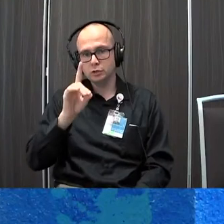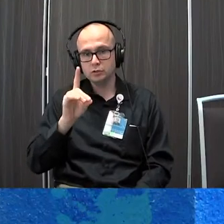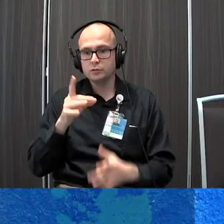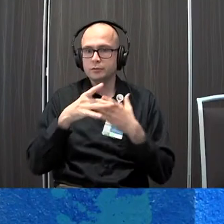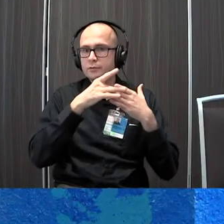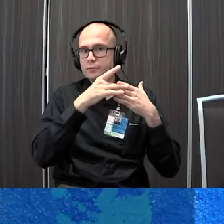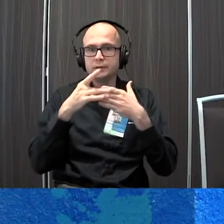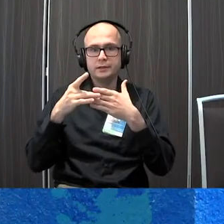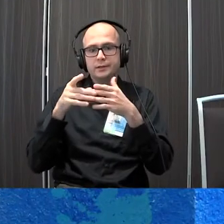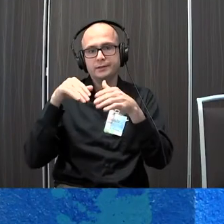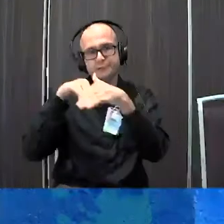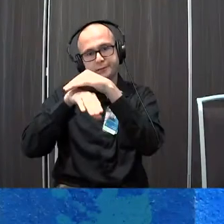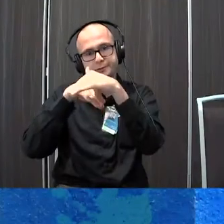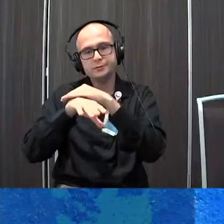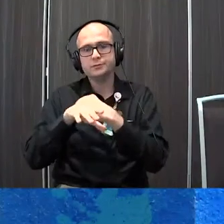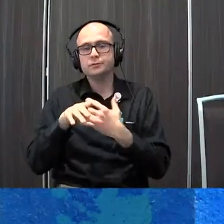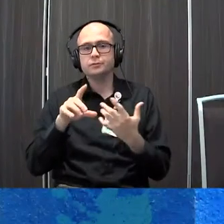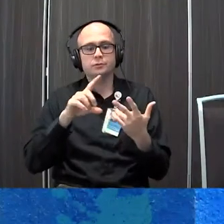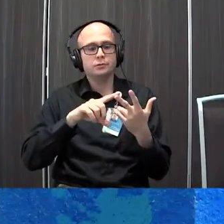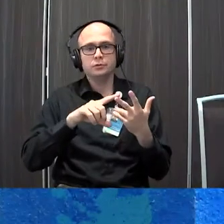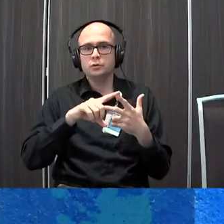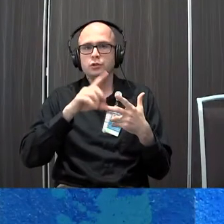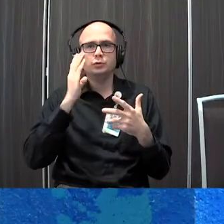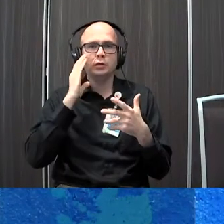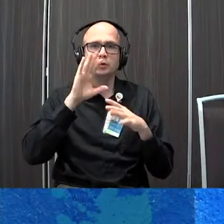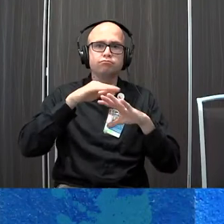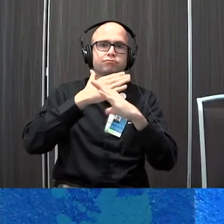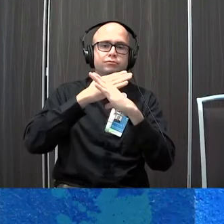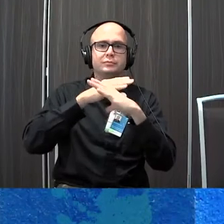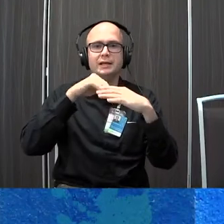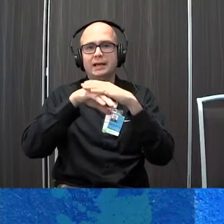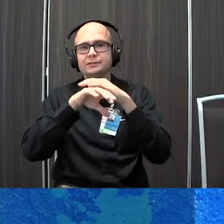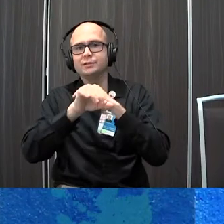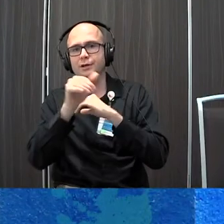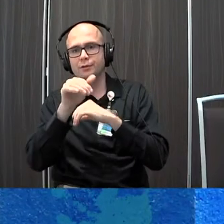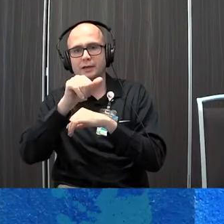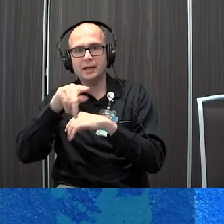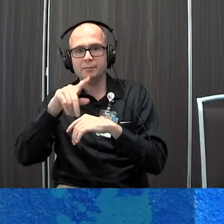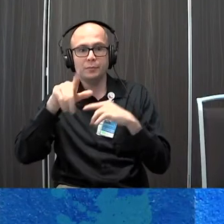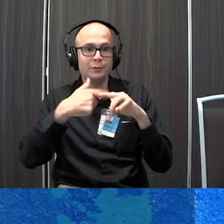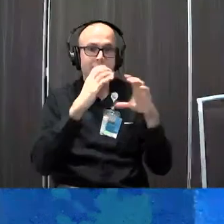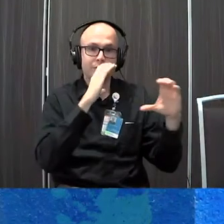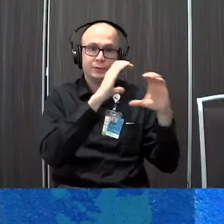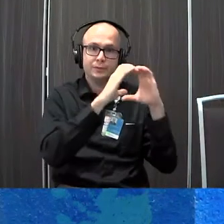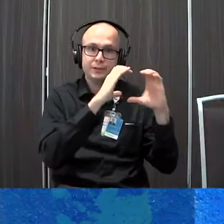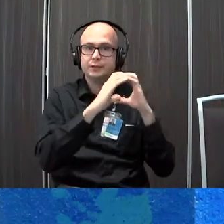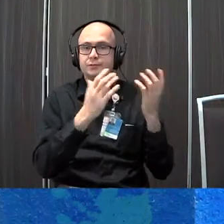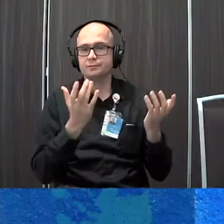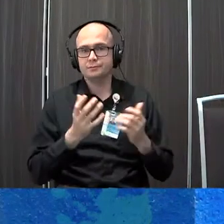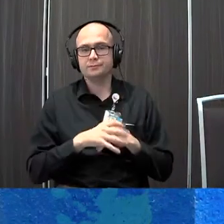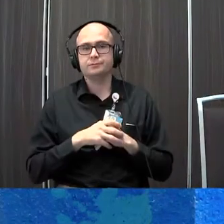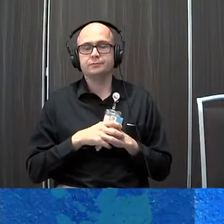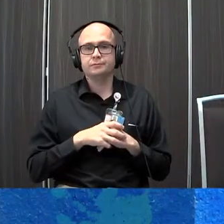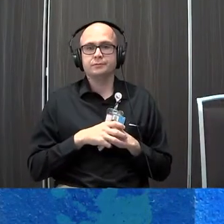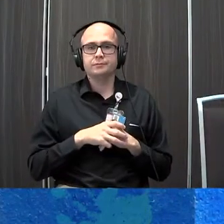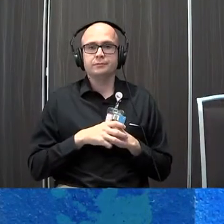access feature or to lock out access to other apps while they're communicating using a communication